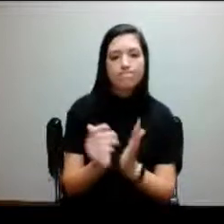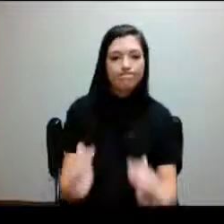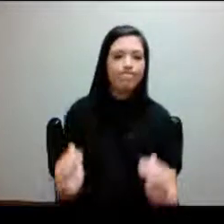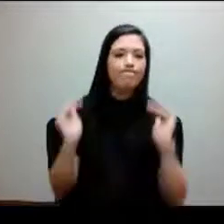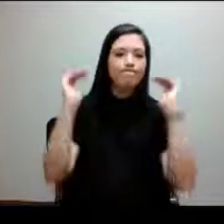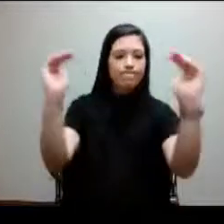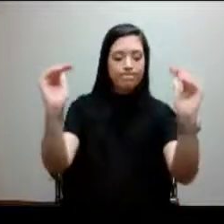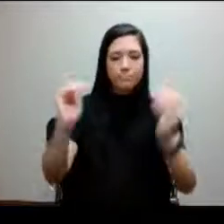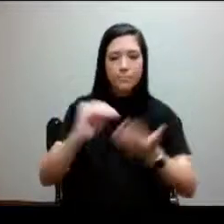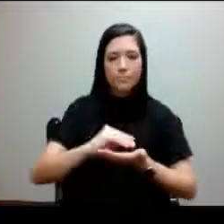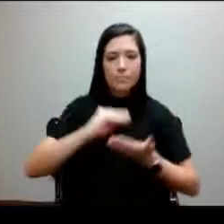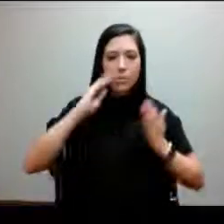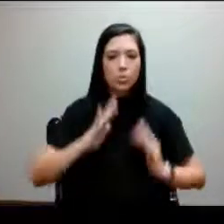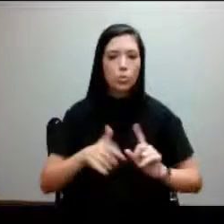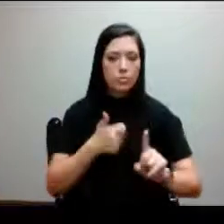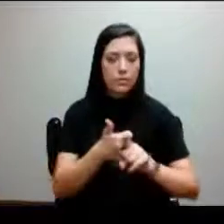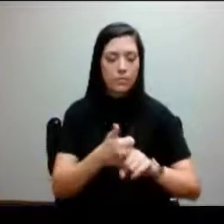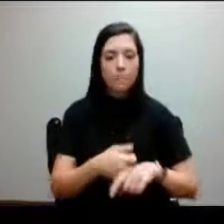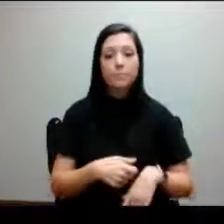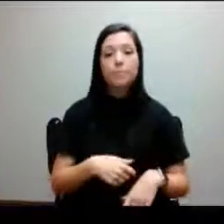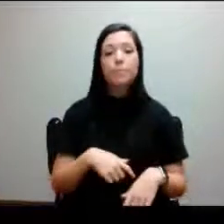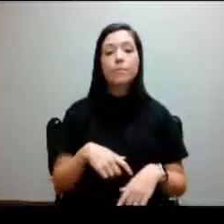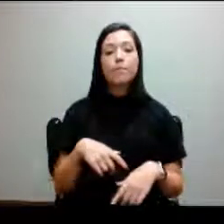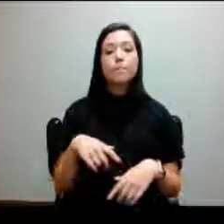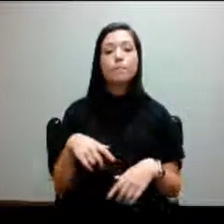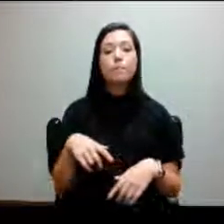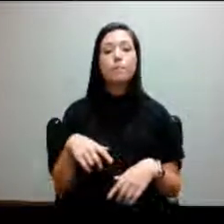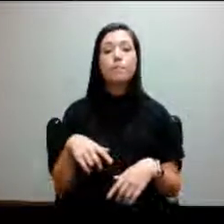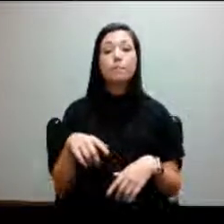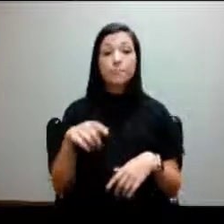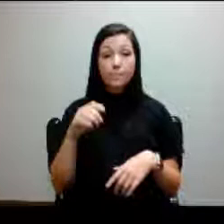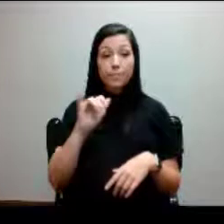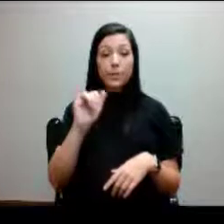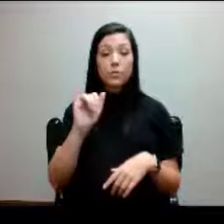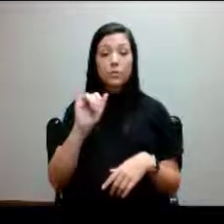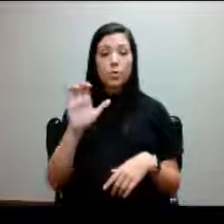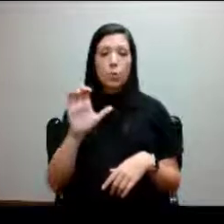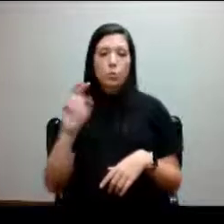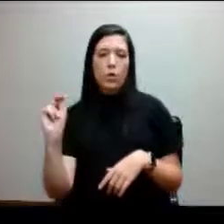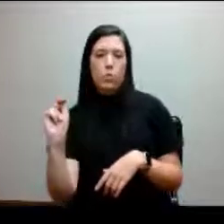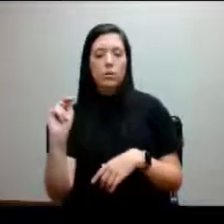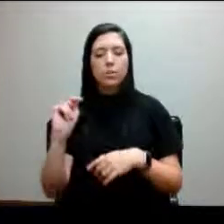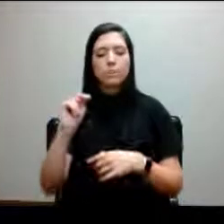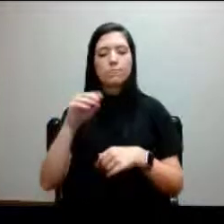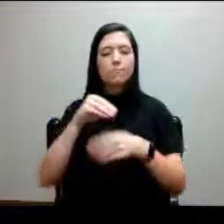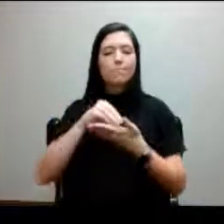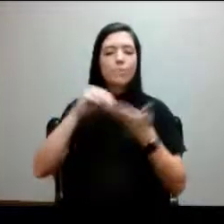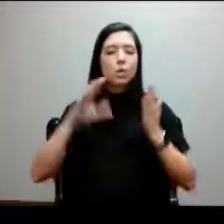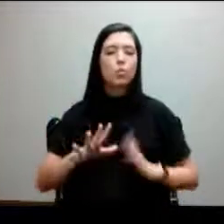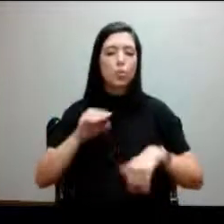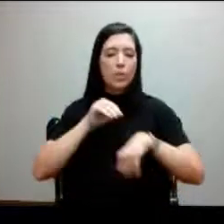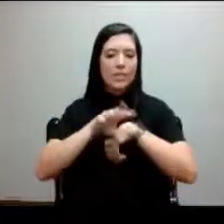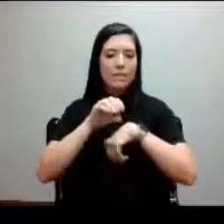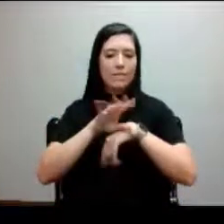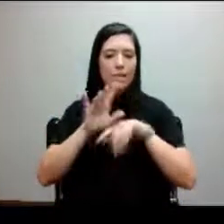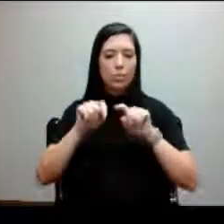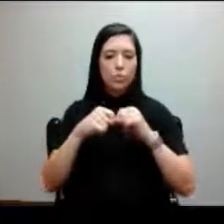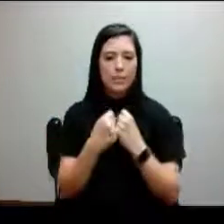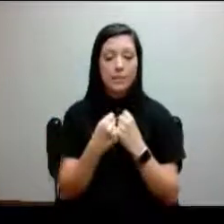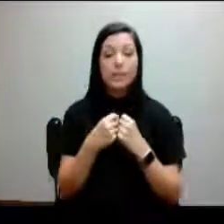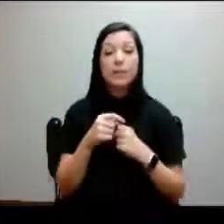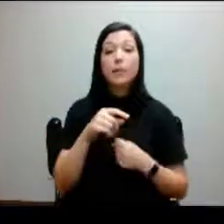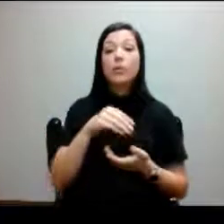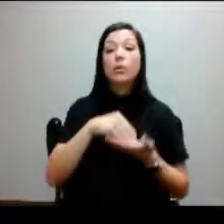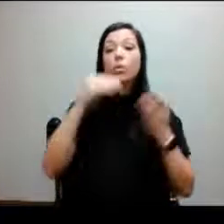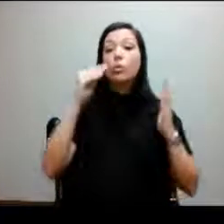student. The second area is we have our Intercultural Network Student Advisory Team. And so these are students of color